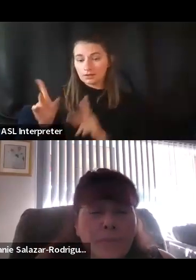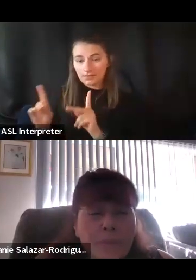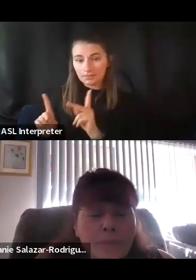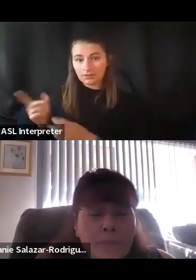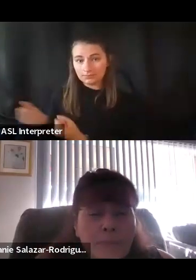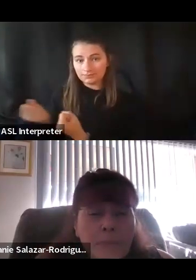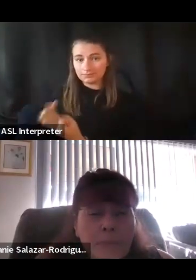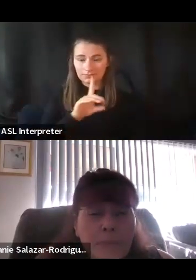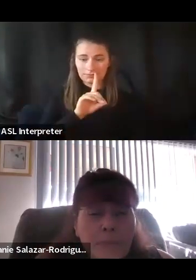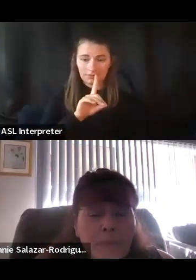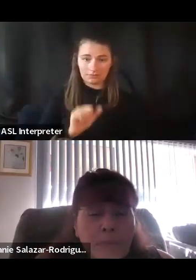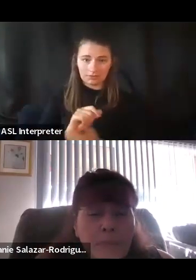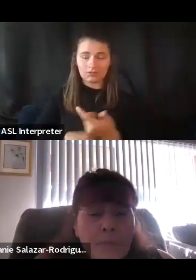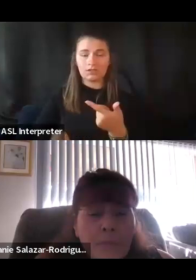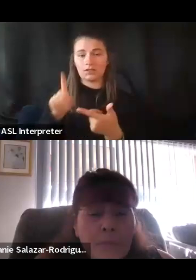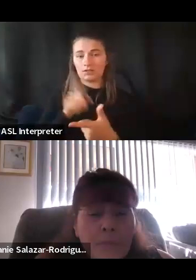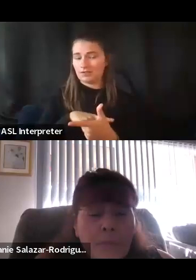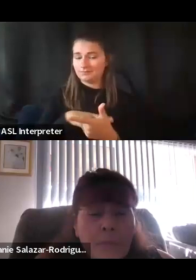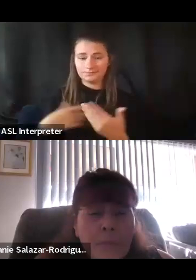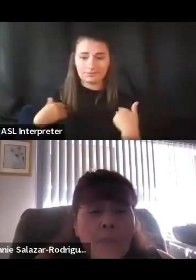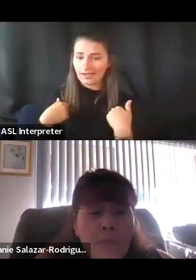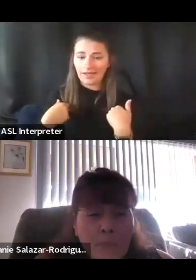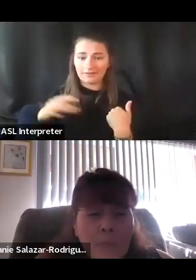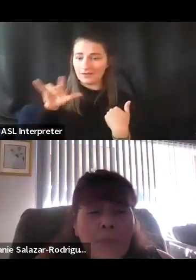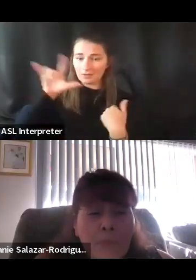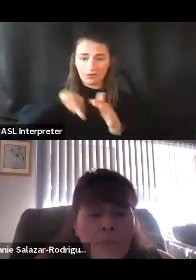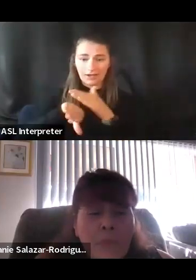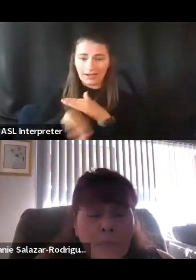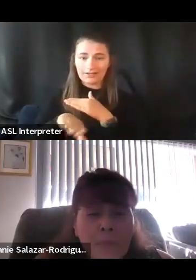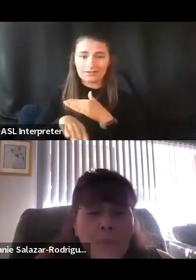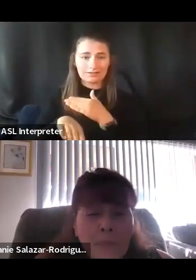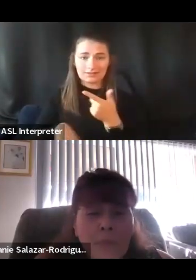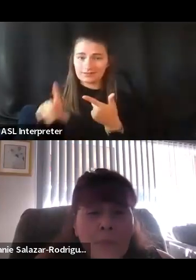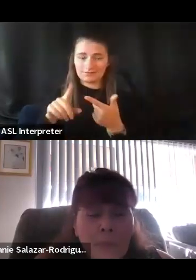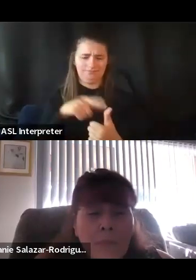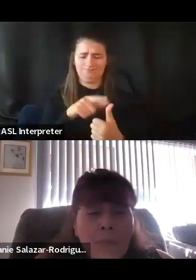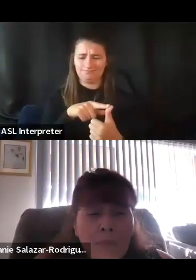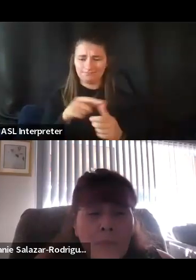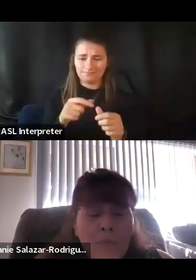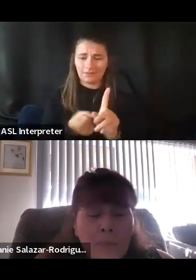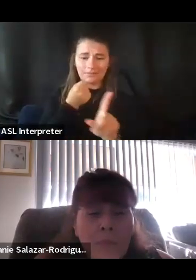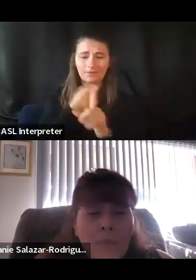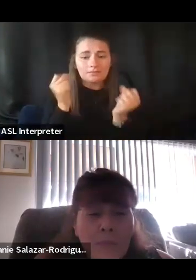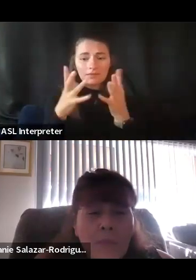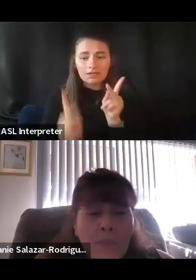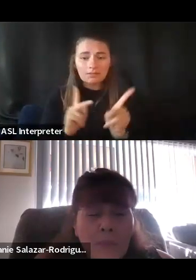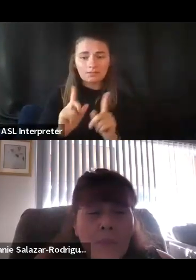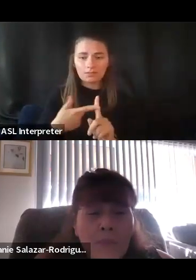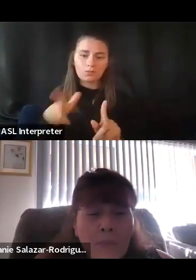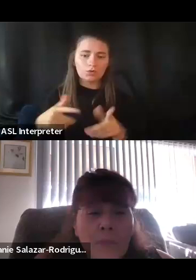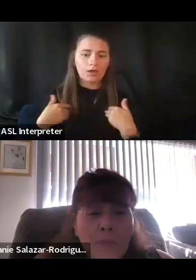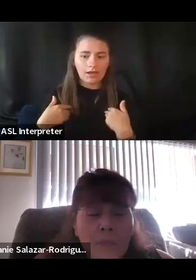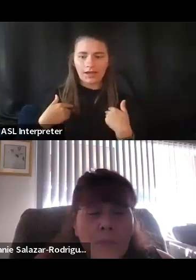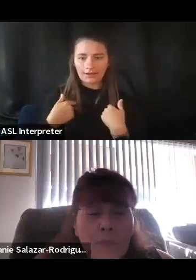employment, I can just rattle off some of the bills. The airport access requirements like that clearly impacts so many of us, especially when you have a mobility device